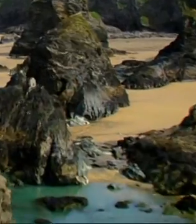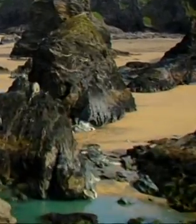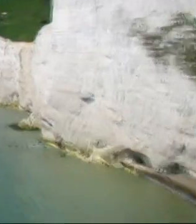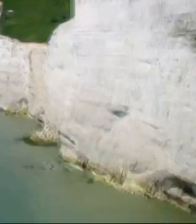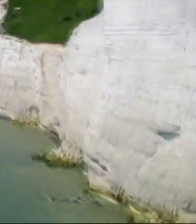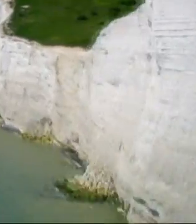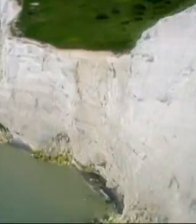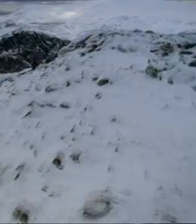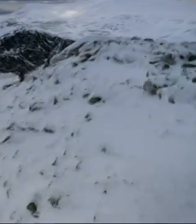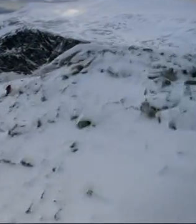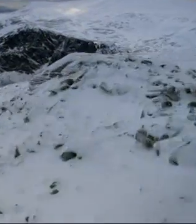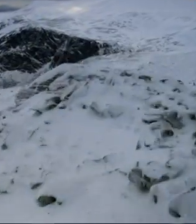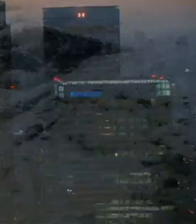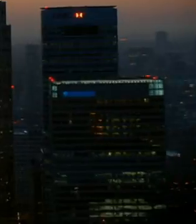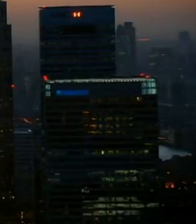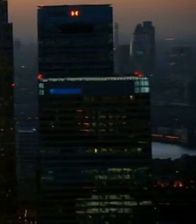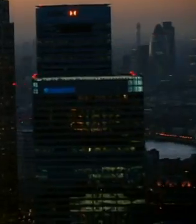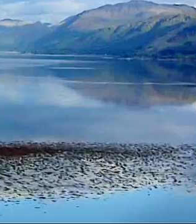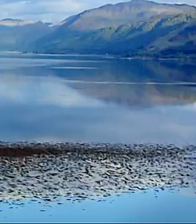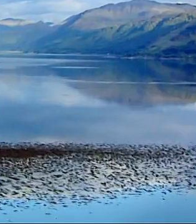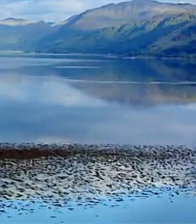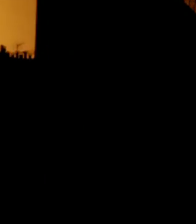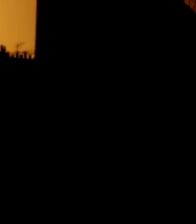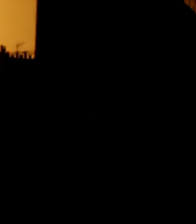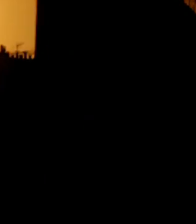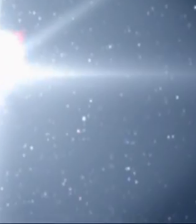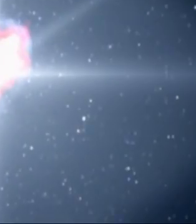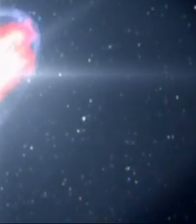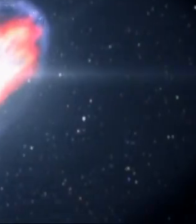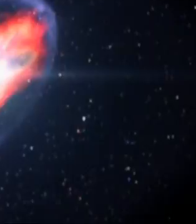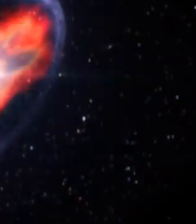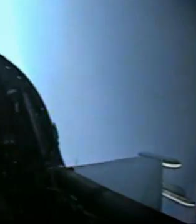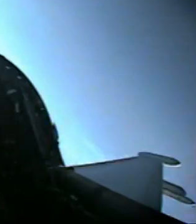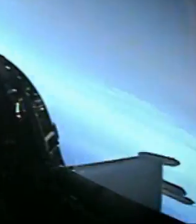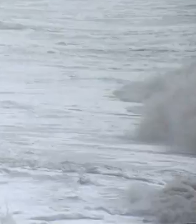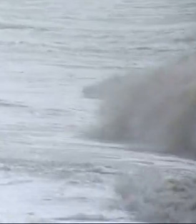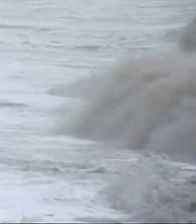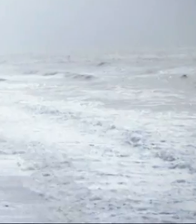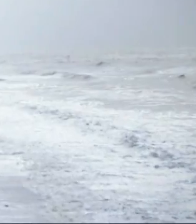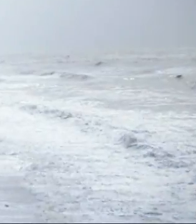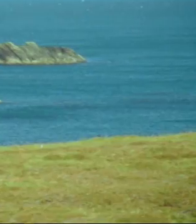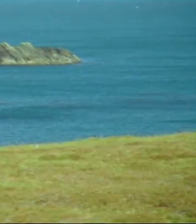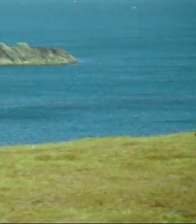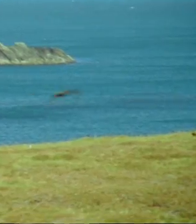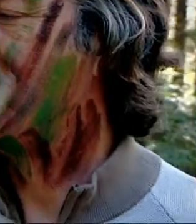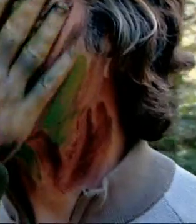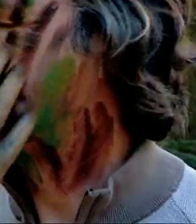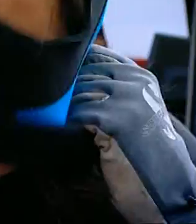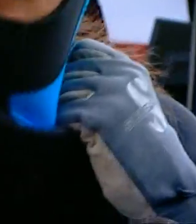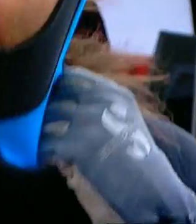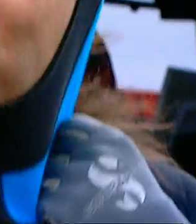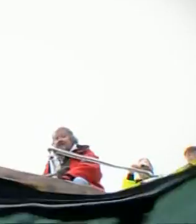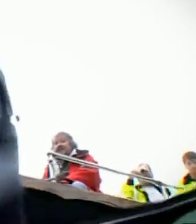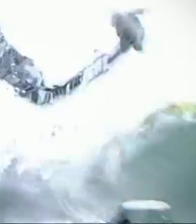Oh, my life It's changing every day In